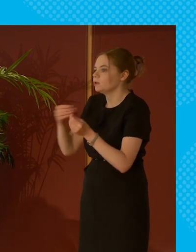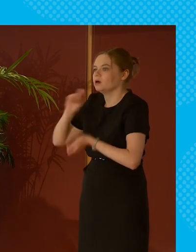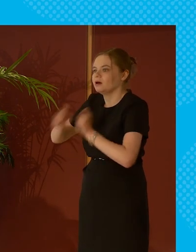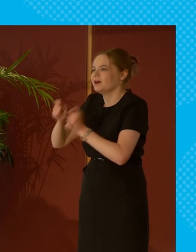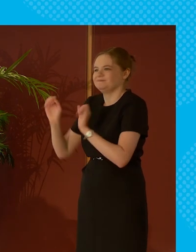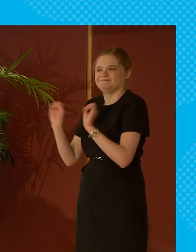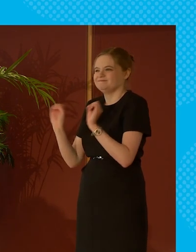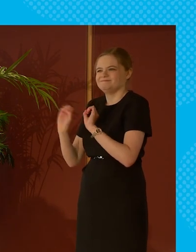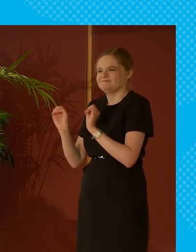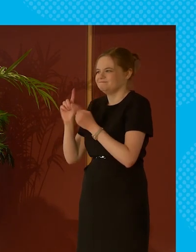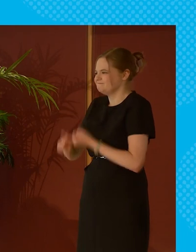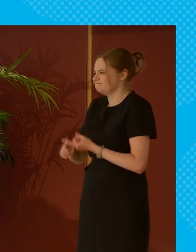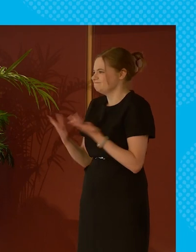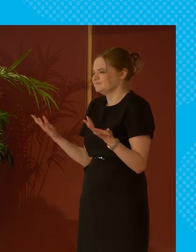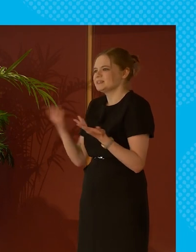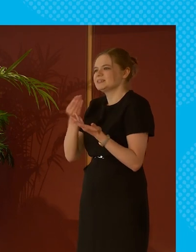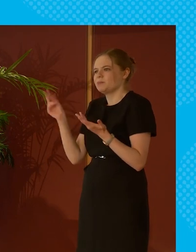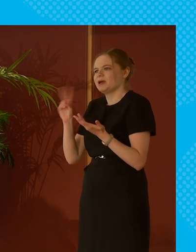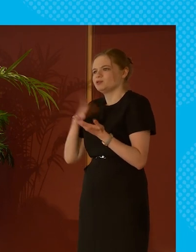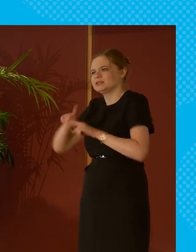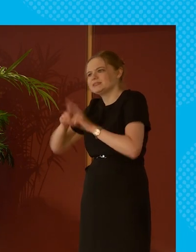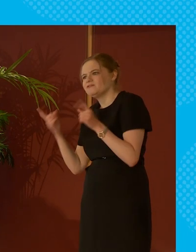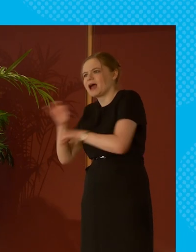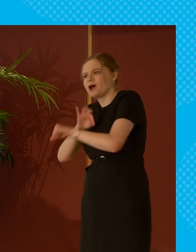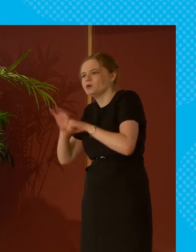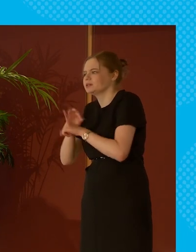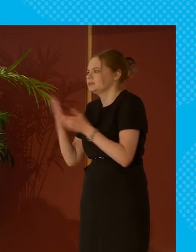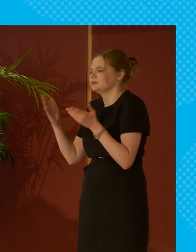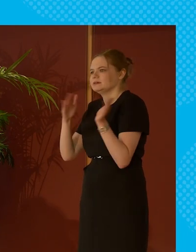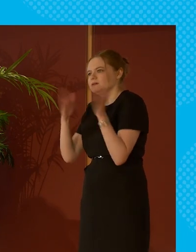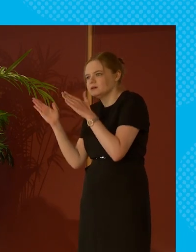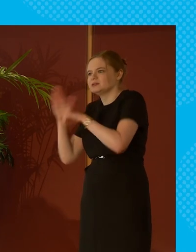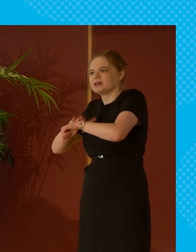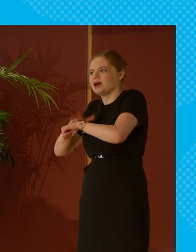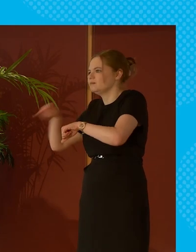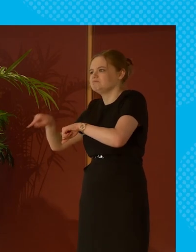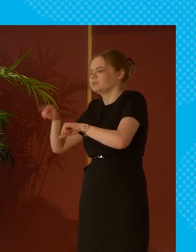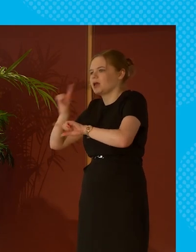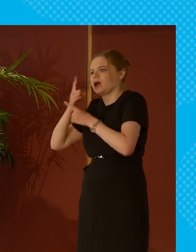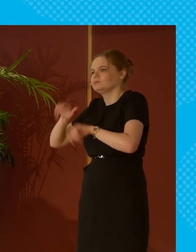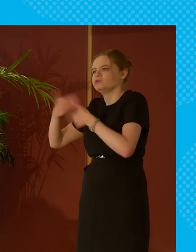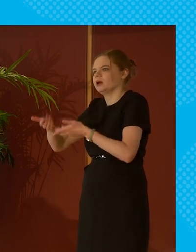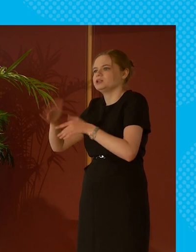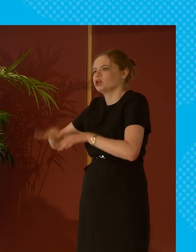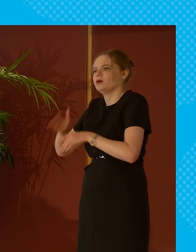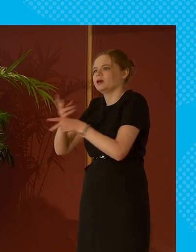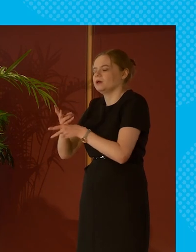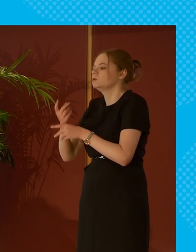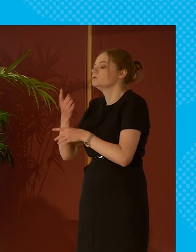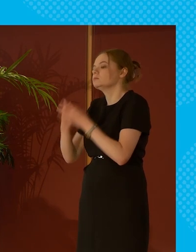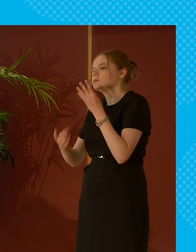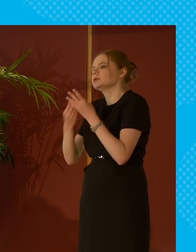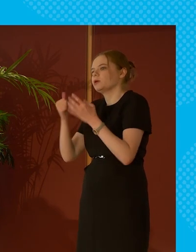flexible enough and available at the hours that we're expecting parents to be able to work so they're some of the structural